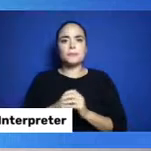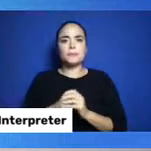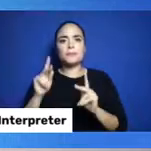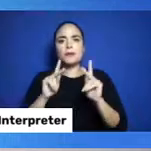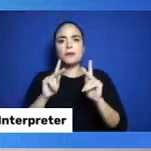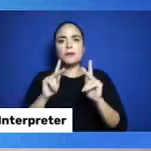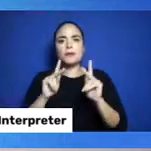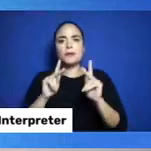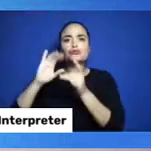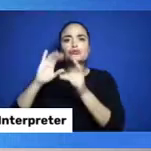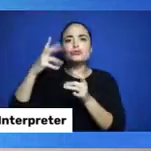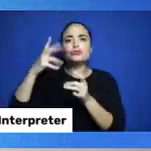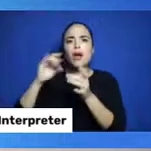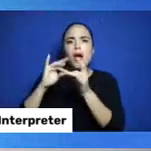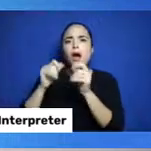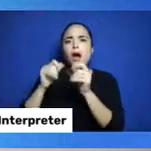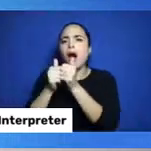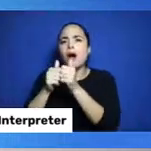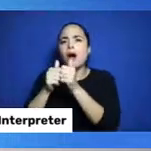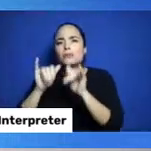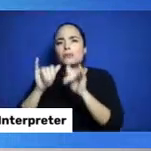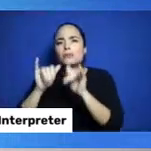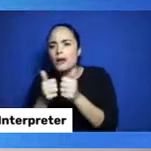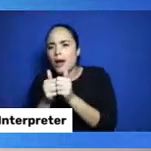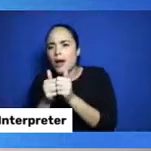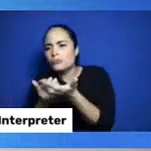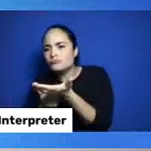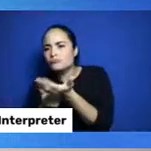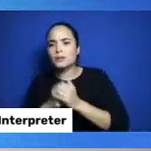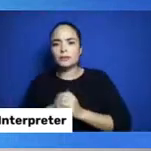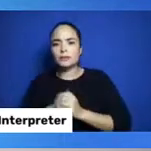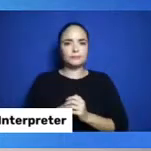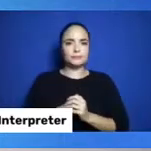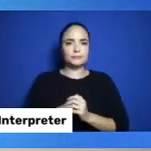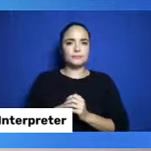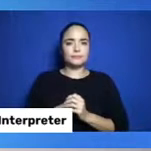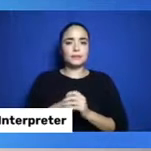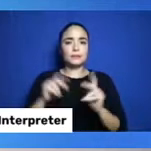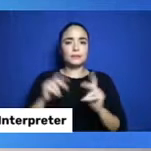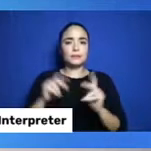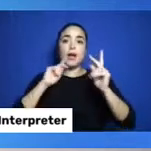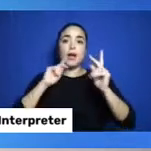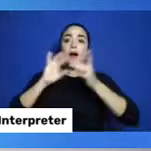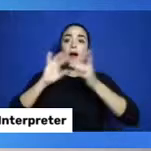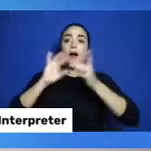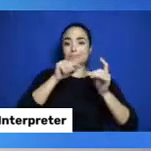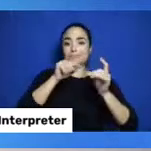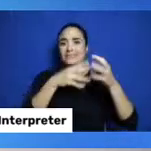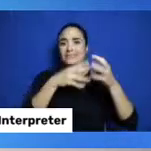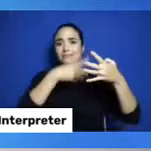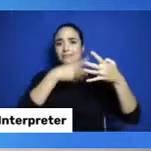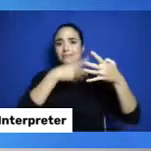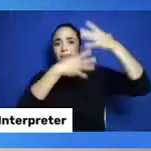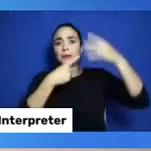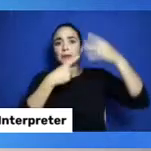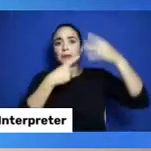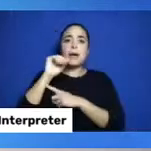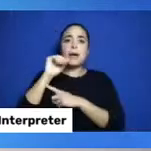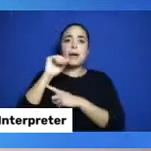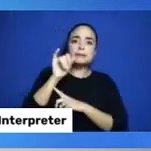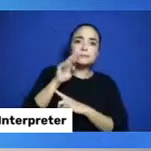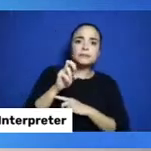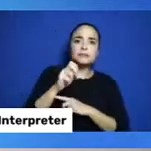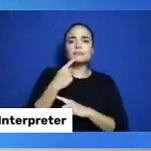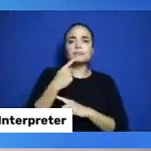have several guests coming in. We have one from Cassie that says a little